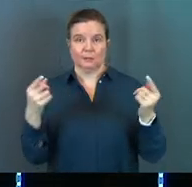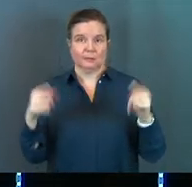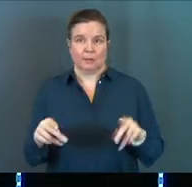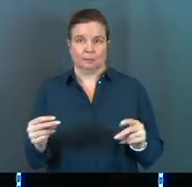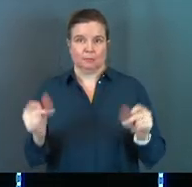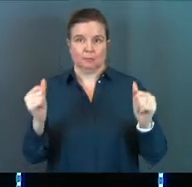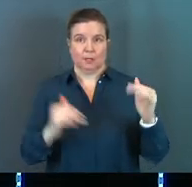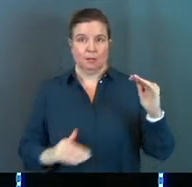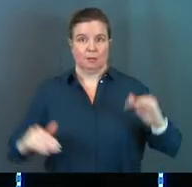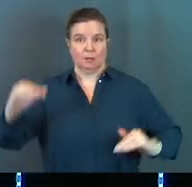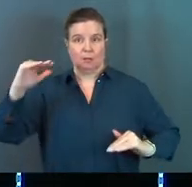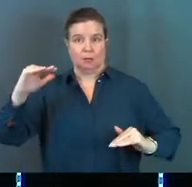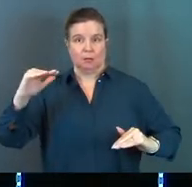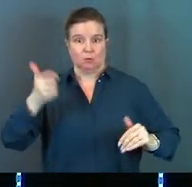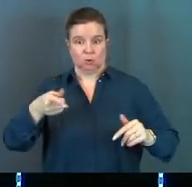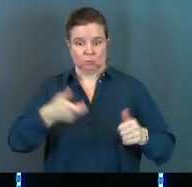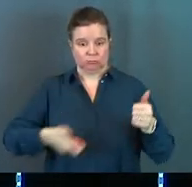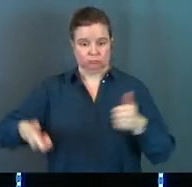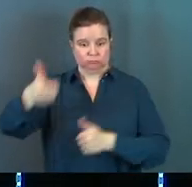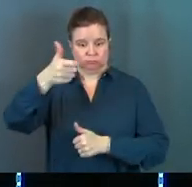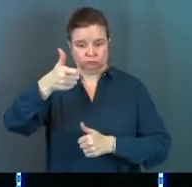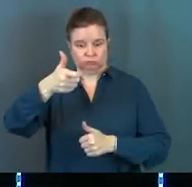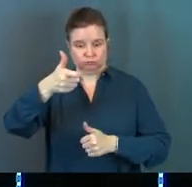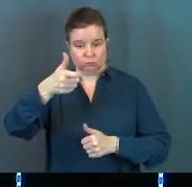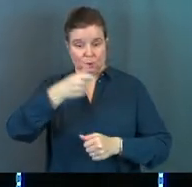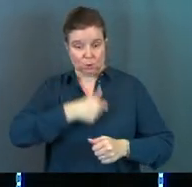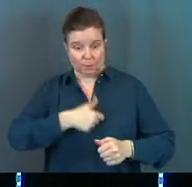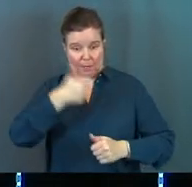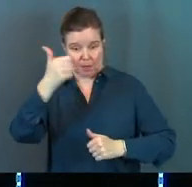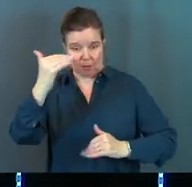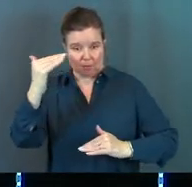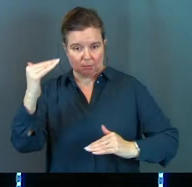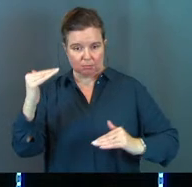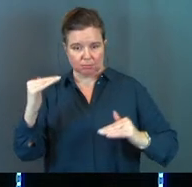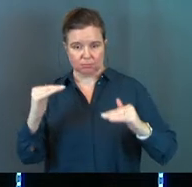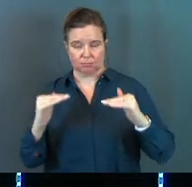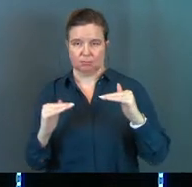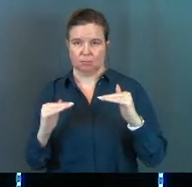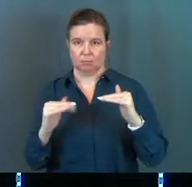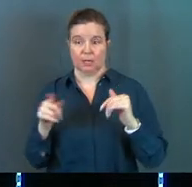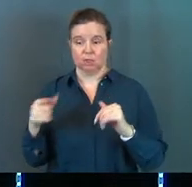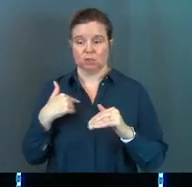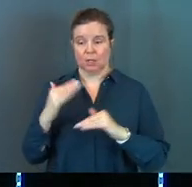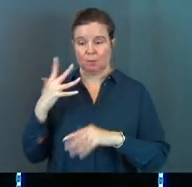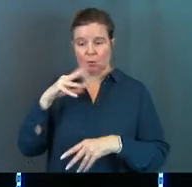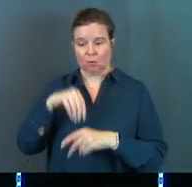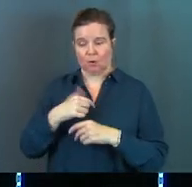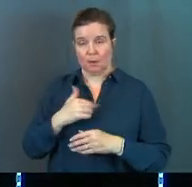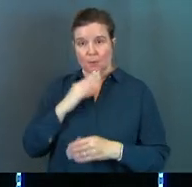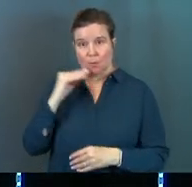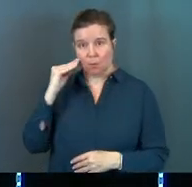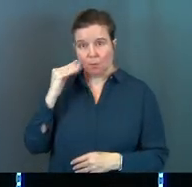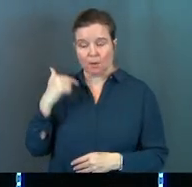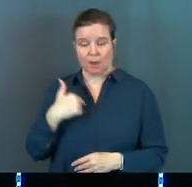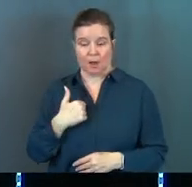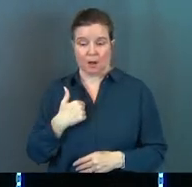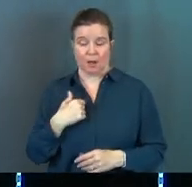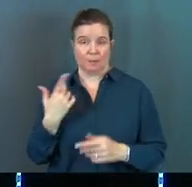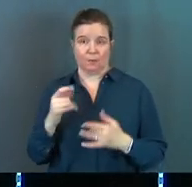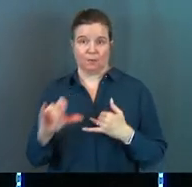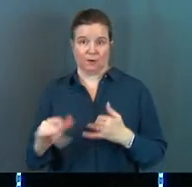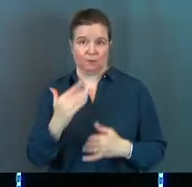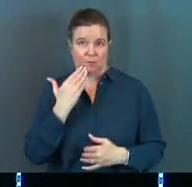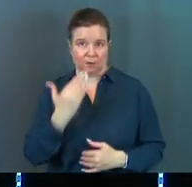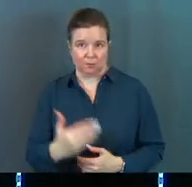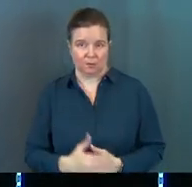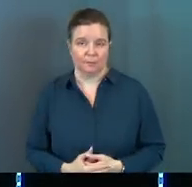It is they become a human being worthy of respect in an instant. And she brought that into my home. And I'll be forever